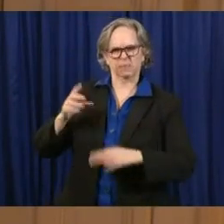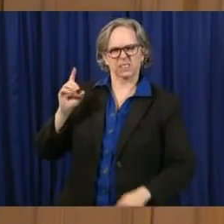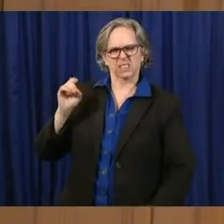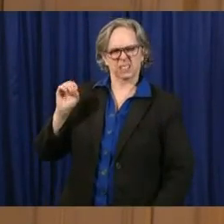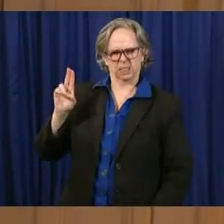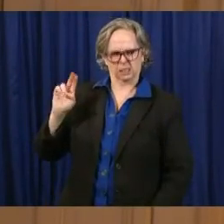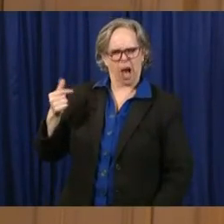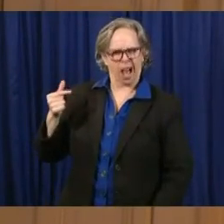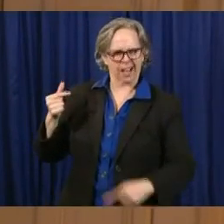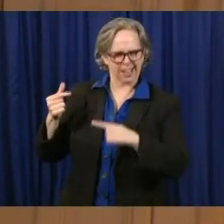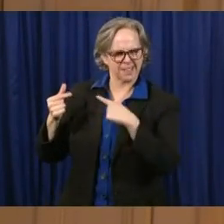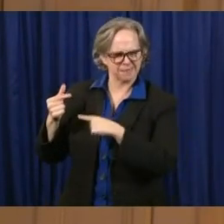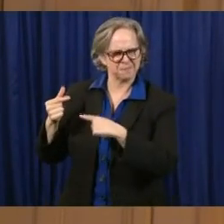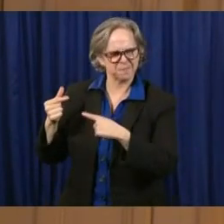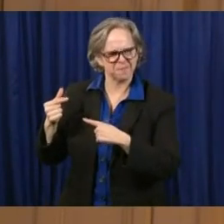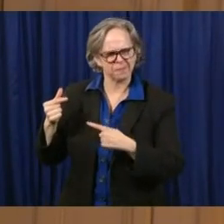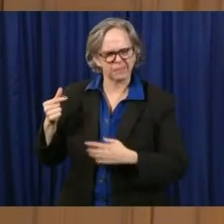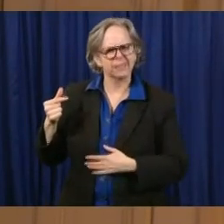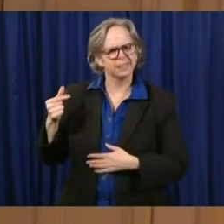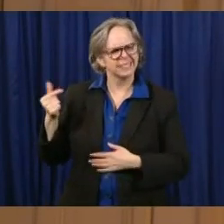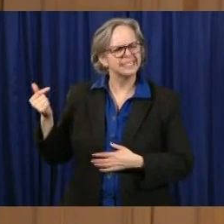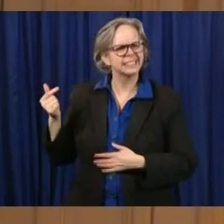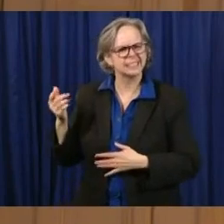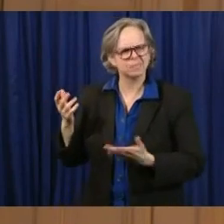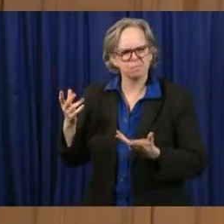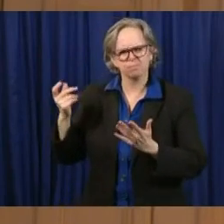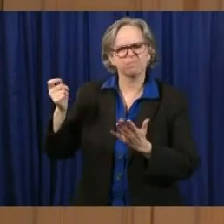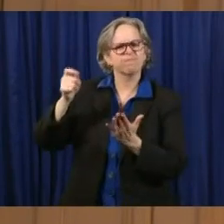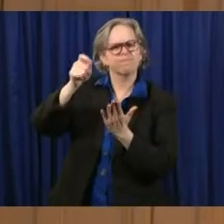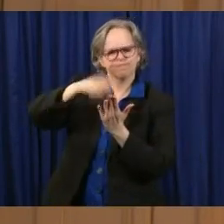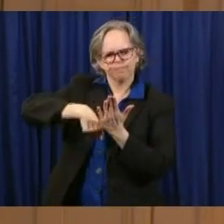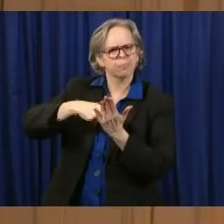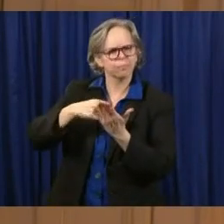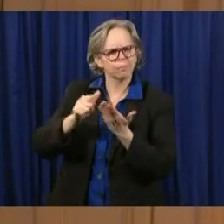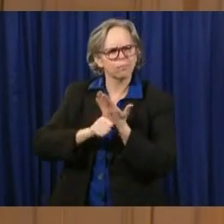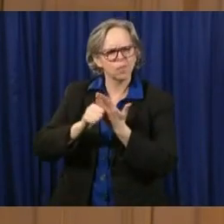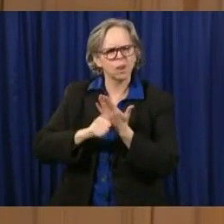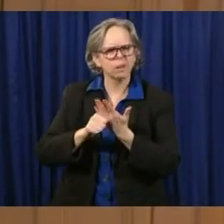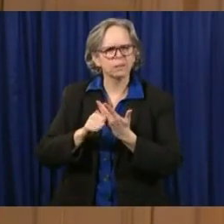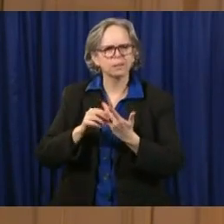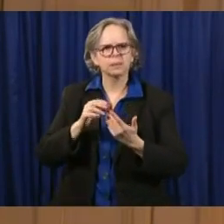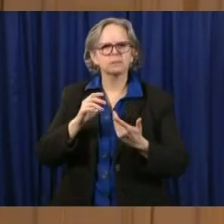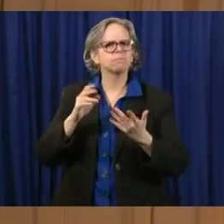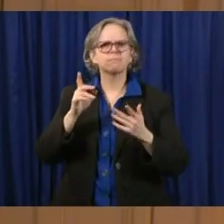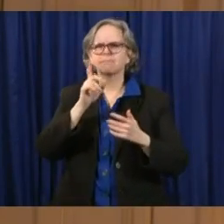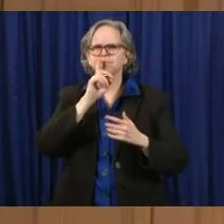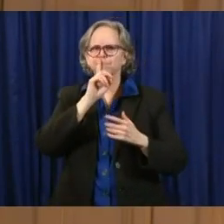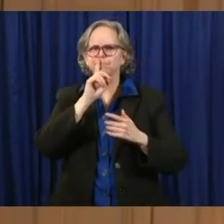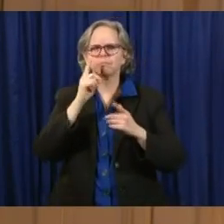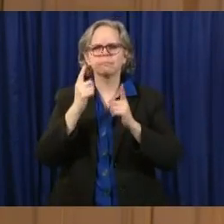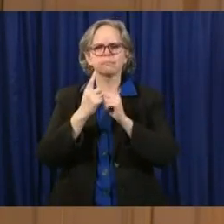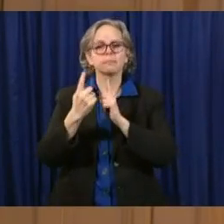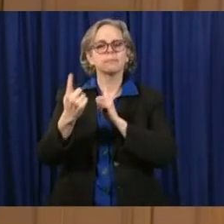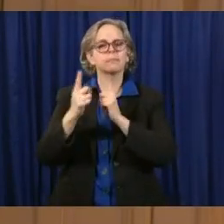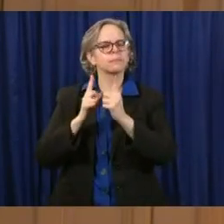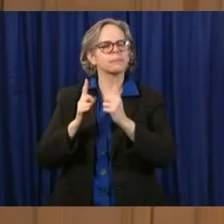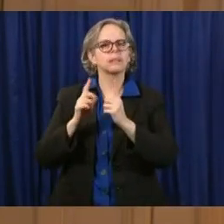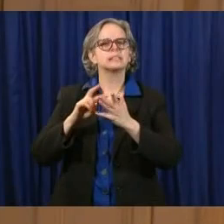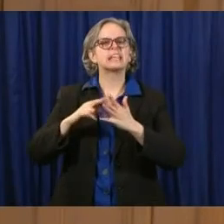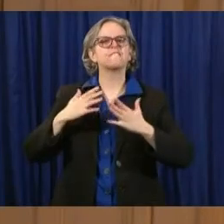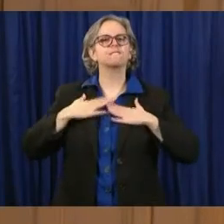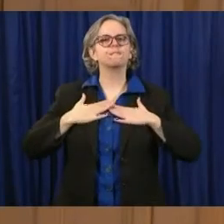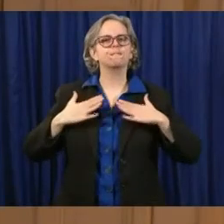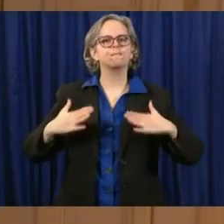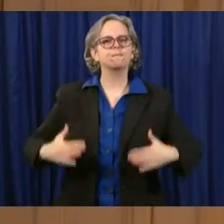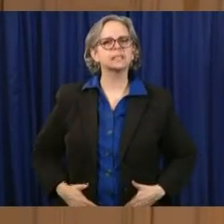how we've been saying it's not really social distancing, it's physical distancing. But he talked about social yearning in a time